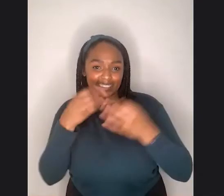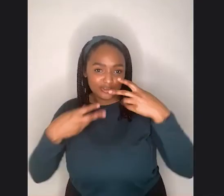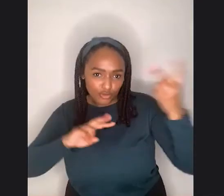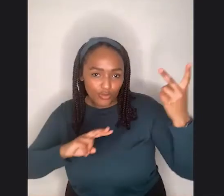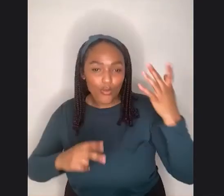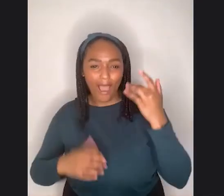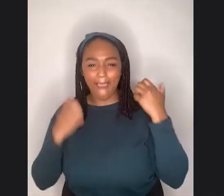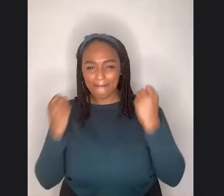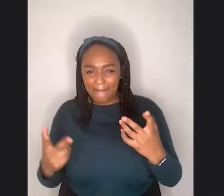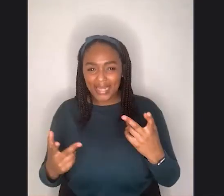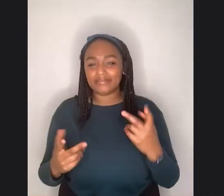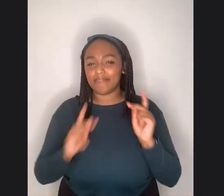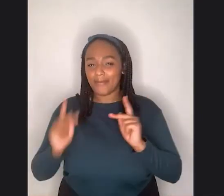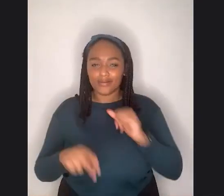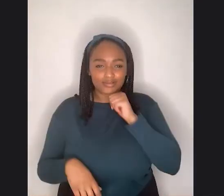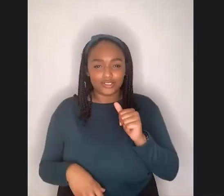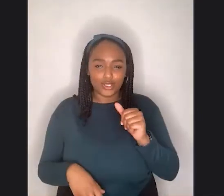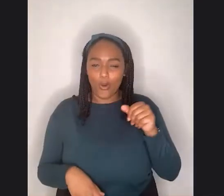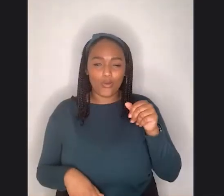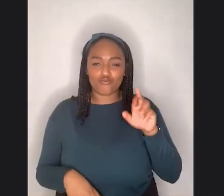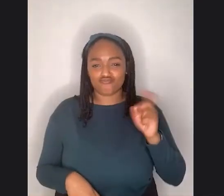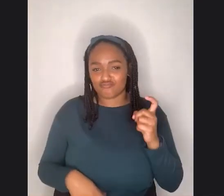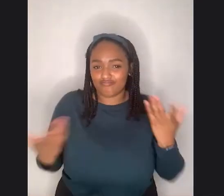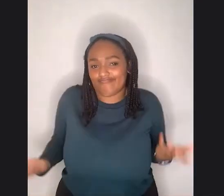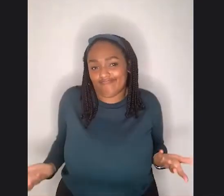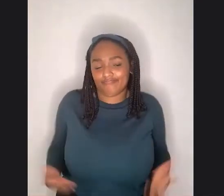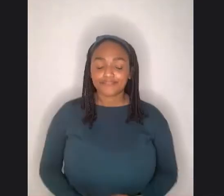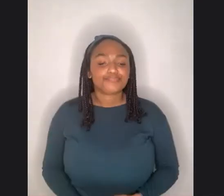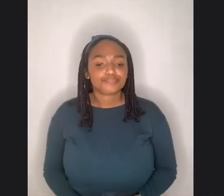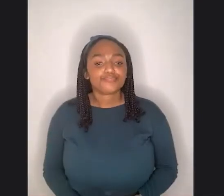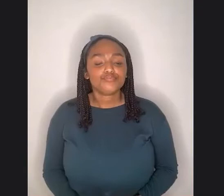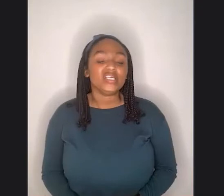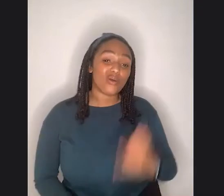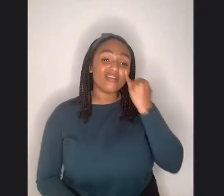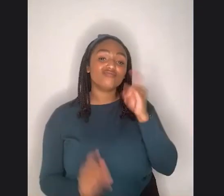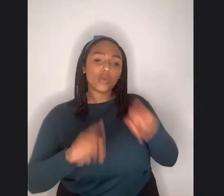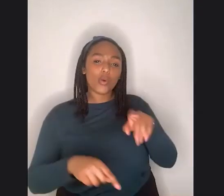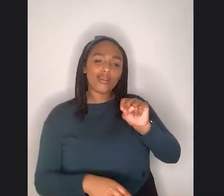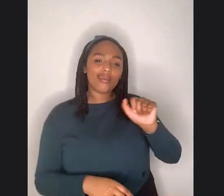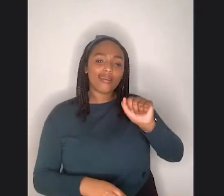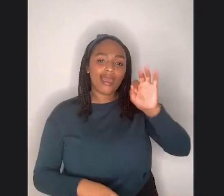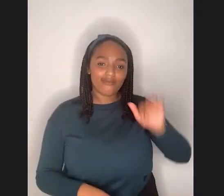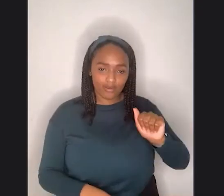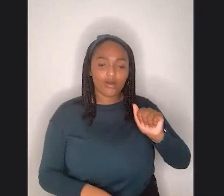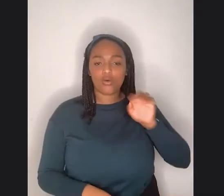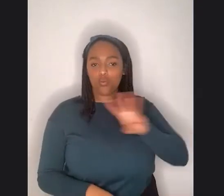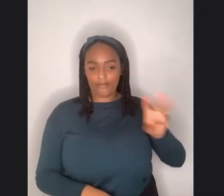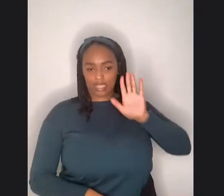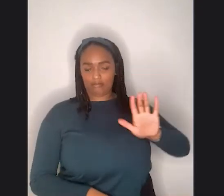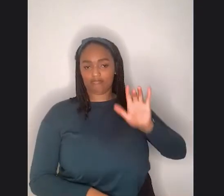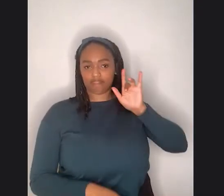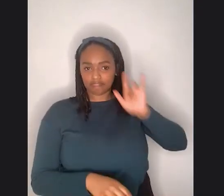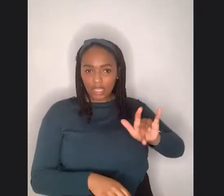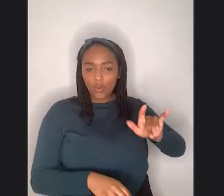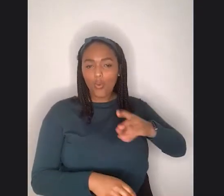learning tab. There's a section on NAFA website. There's a section for brochures and publications, and there is one specifically